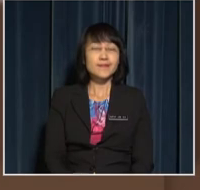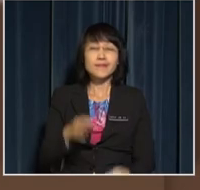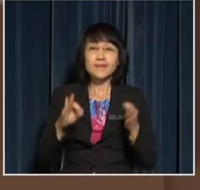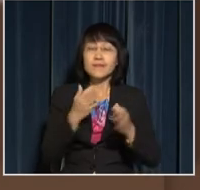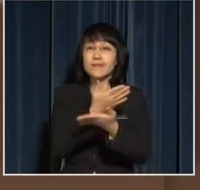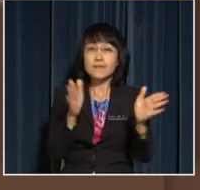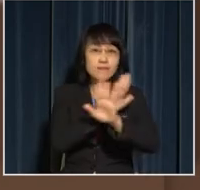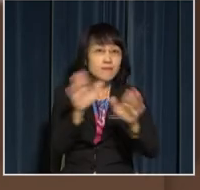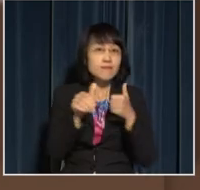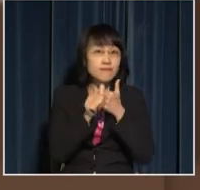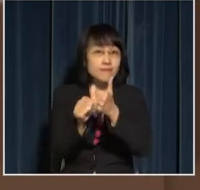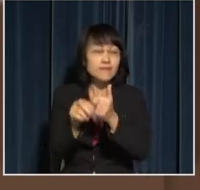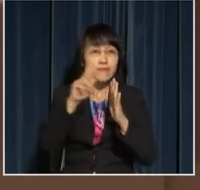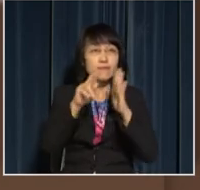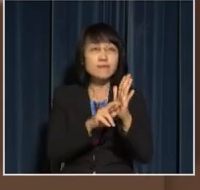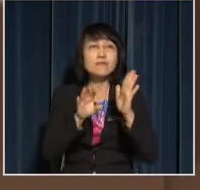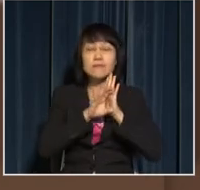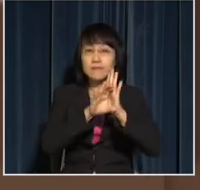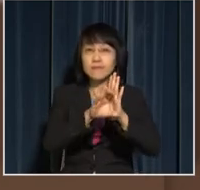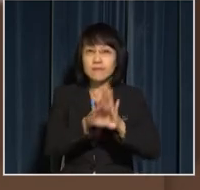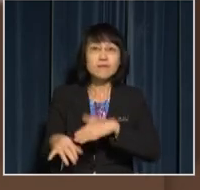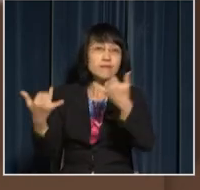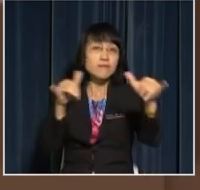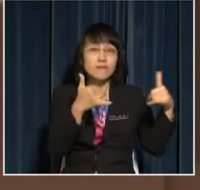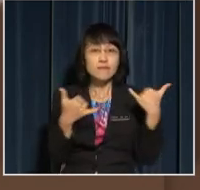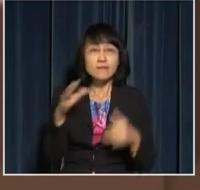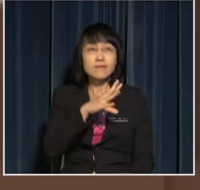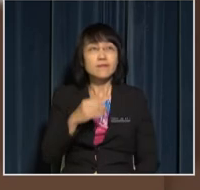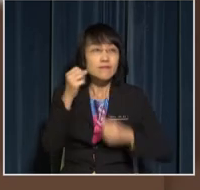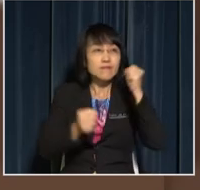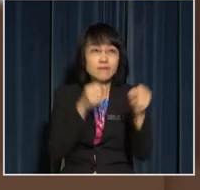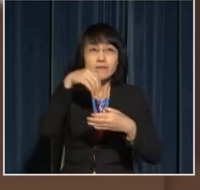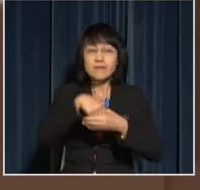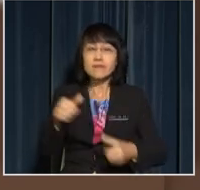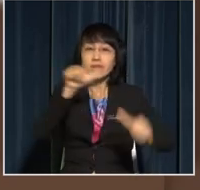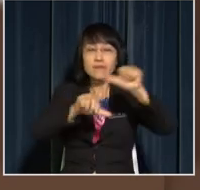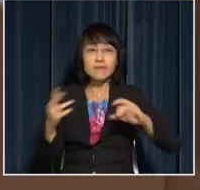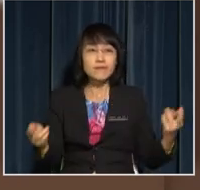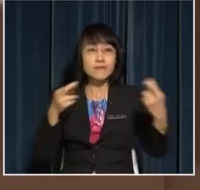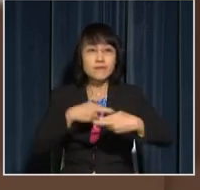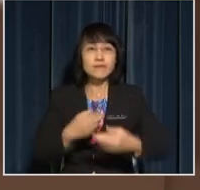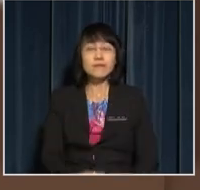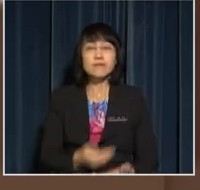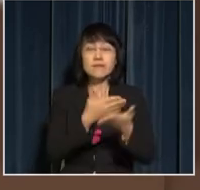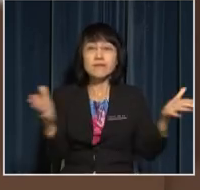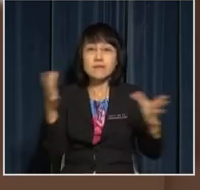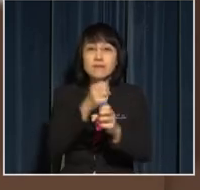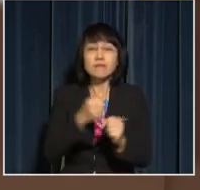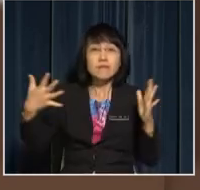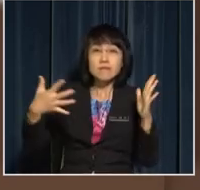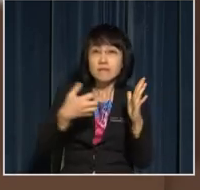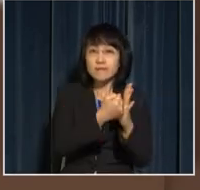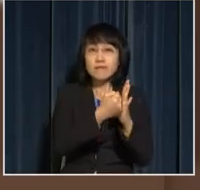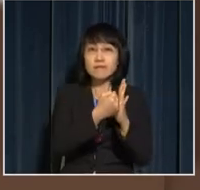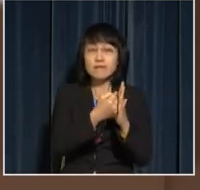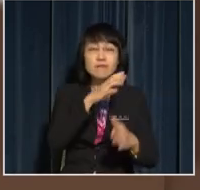If you disobey the rules like playing and running in the Science Room you could get into